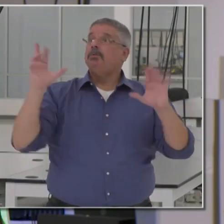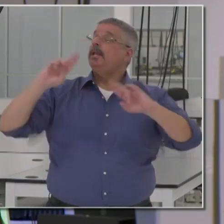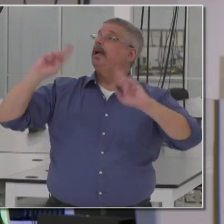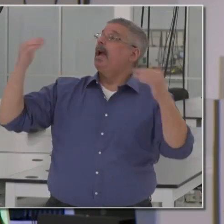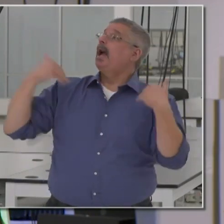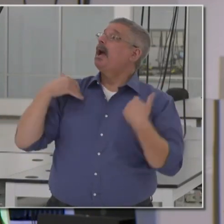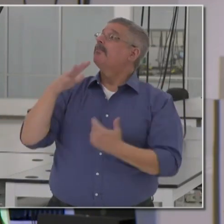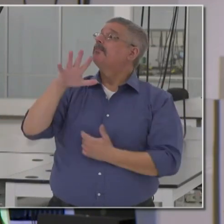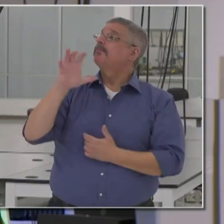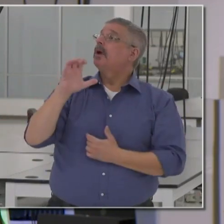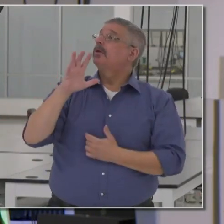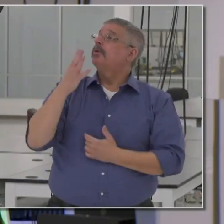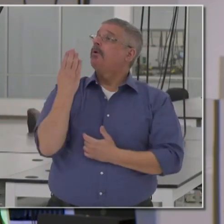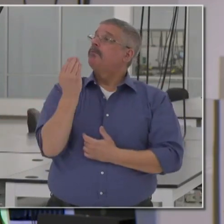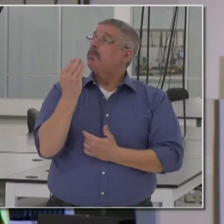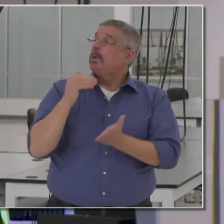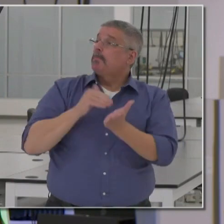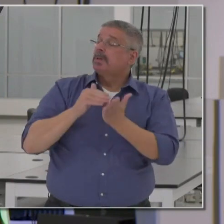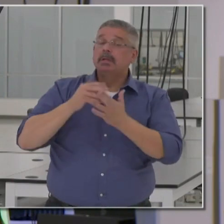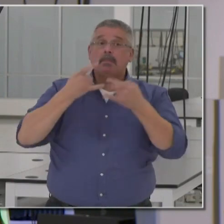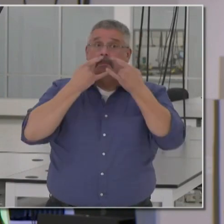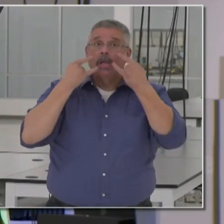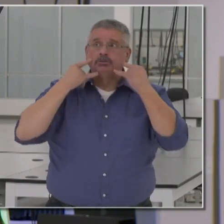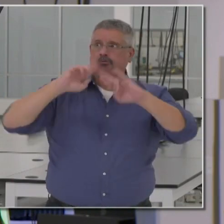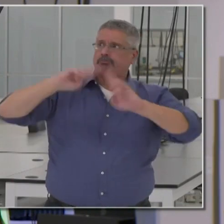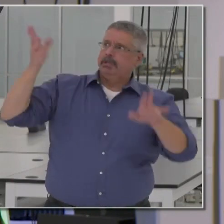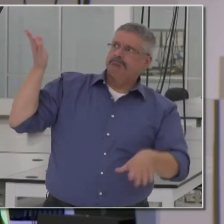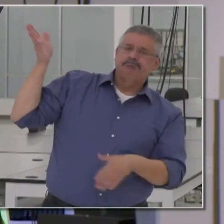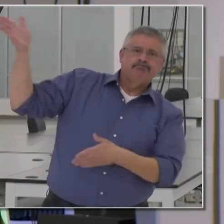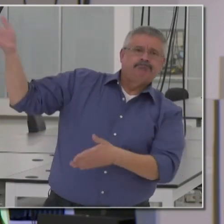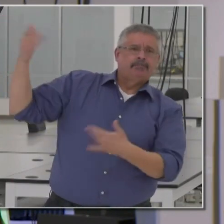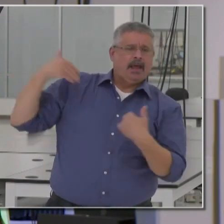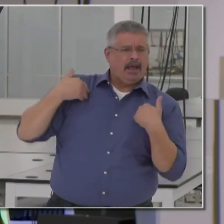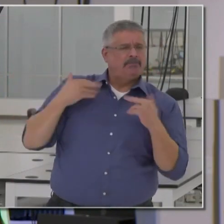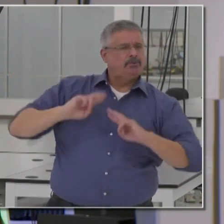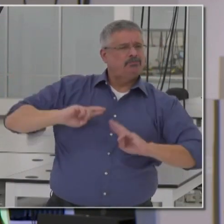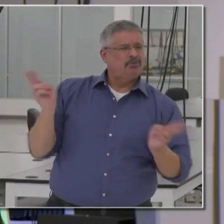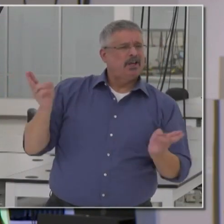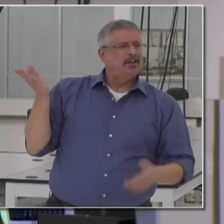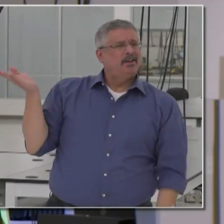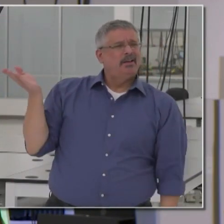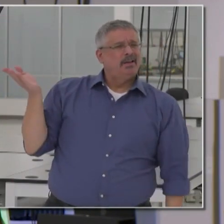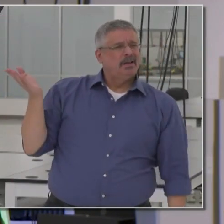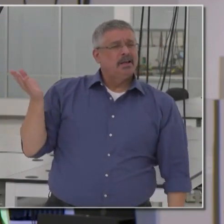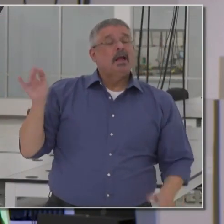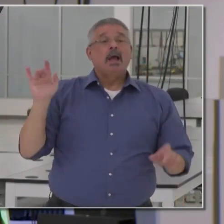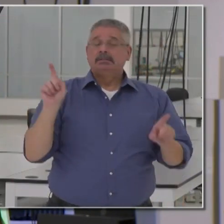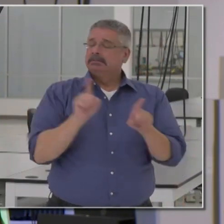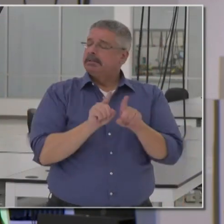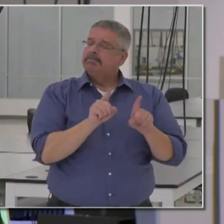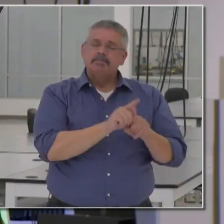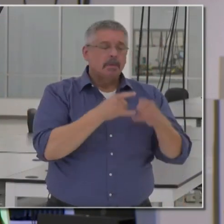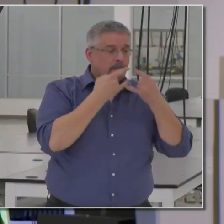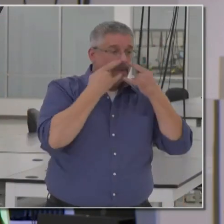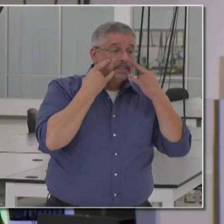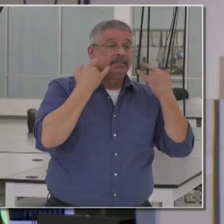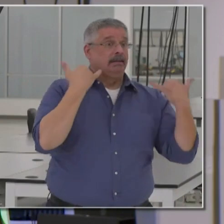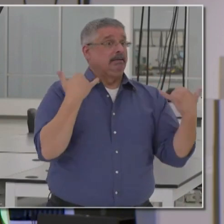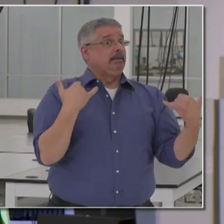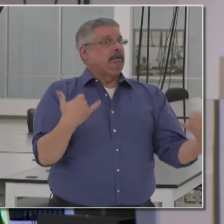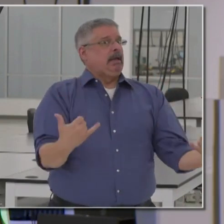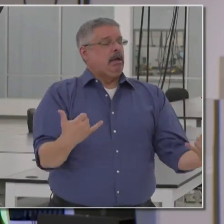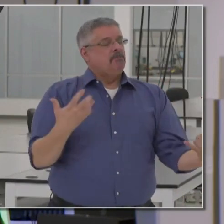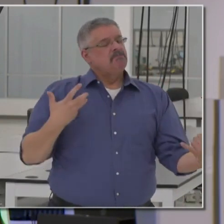514 million masks today. As we did with masks, we are now doing